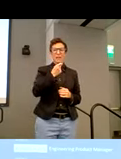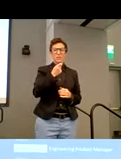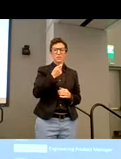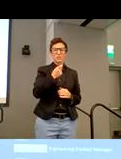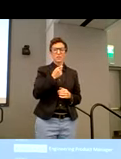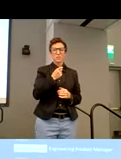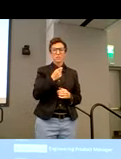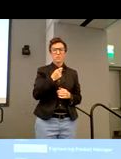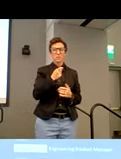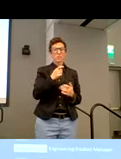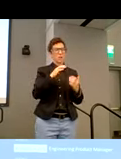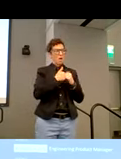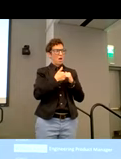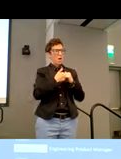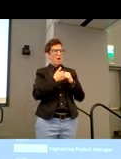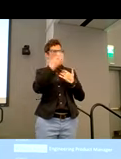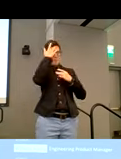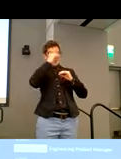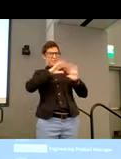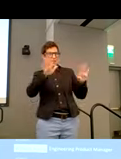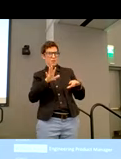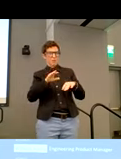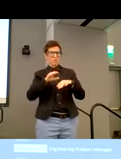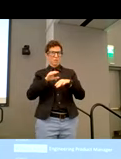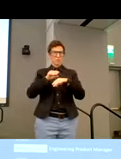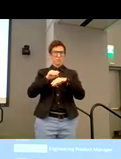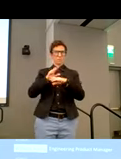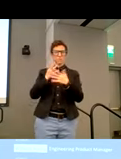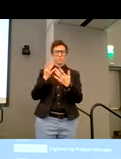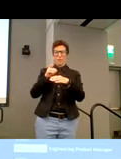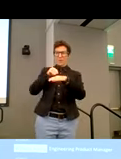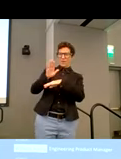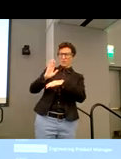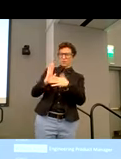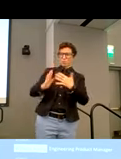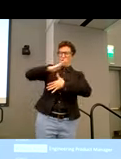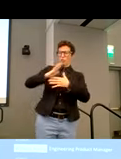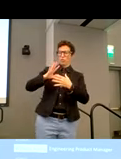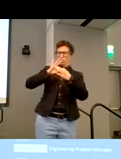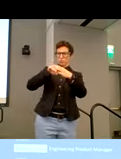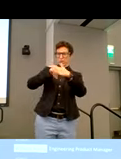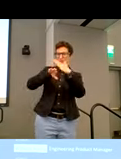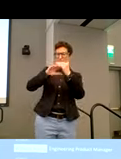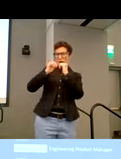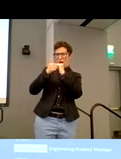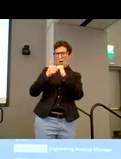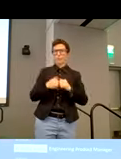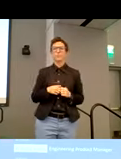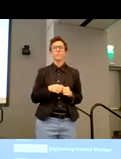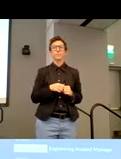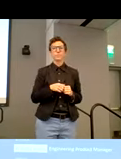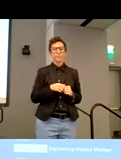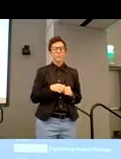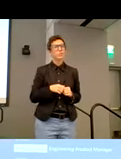Zoom again, how has the pandemic, um, uh, affected your priorities around accessibility? Sure.